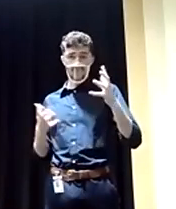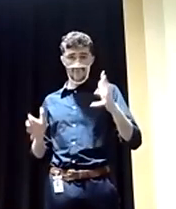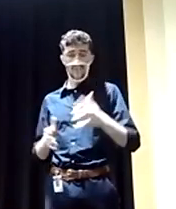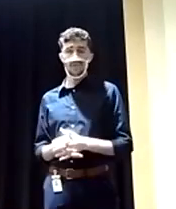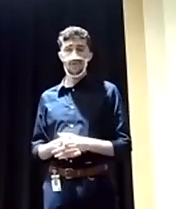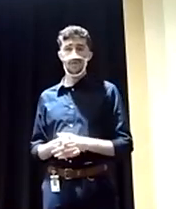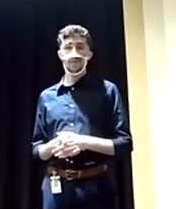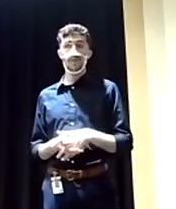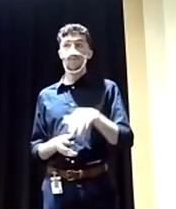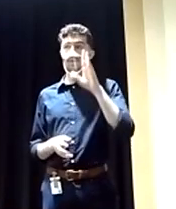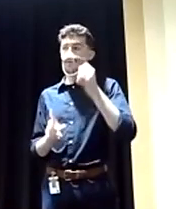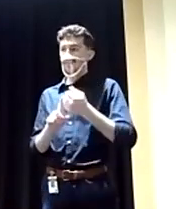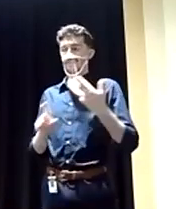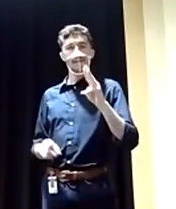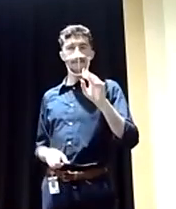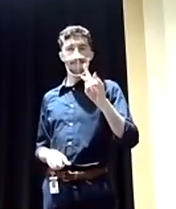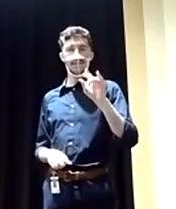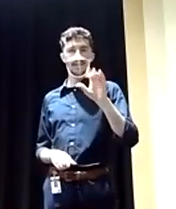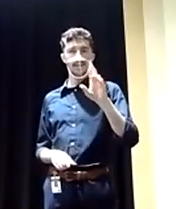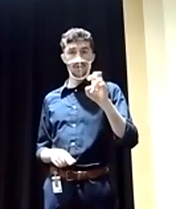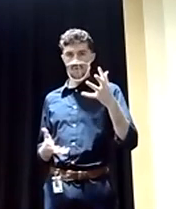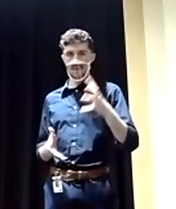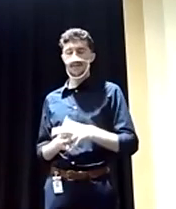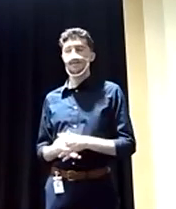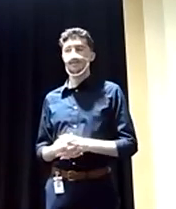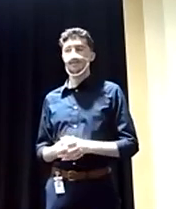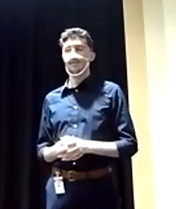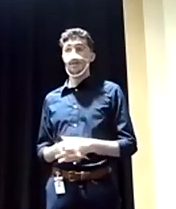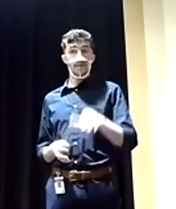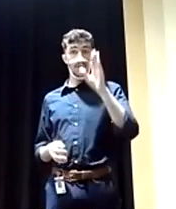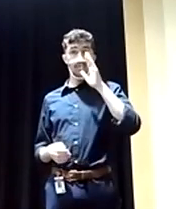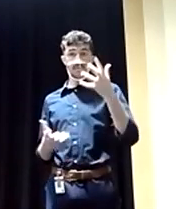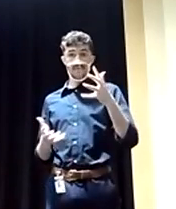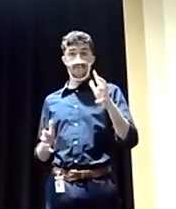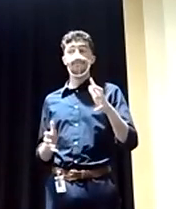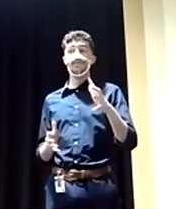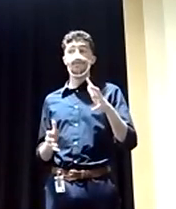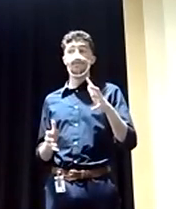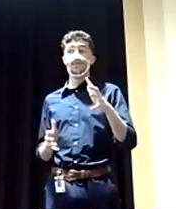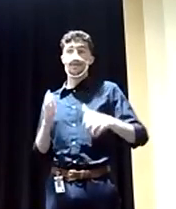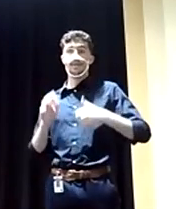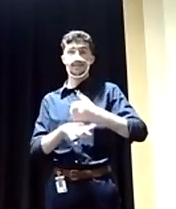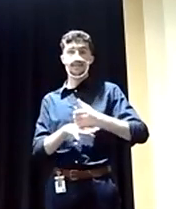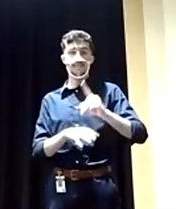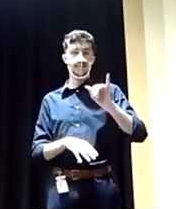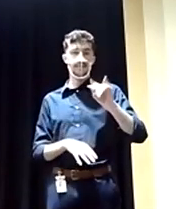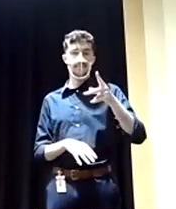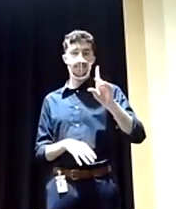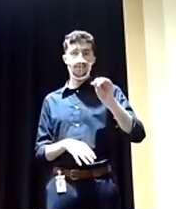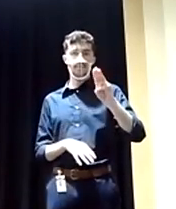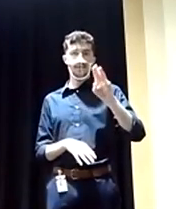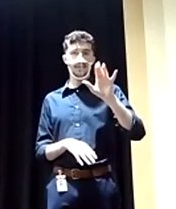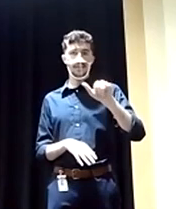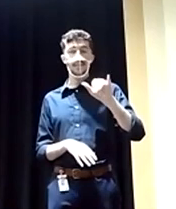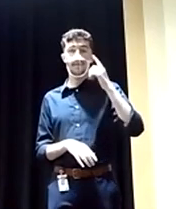We would have expanded Medicare already. We would make sure that we lead with diplomacy and not just with our military